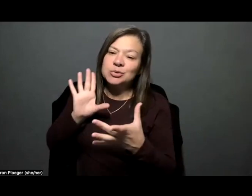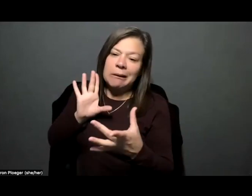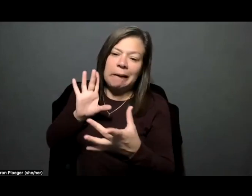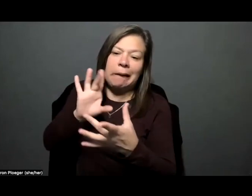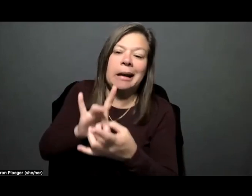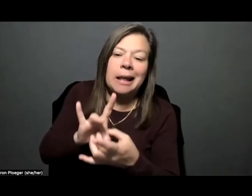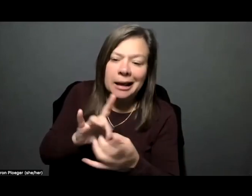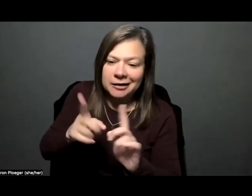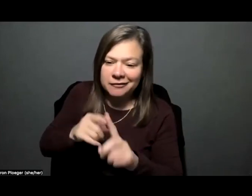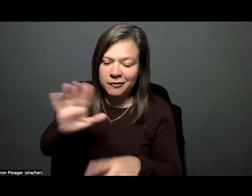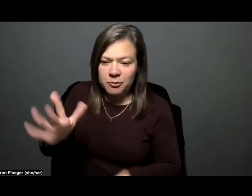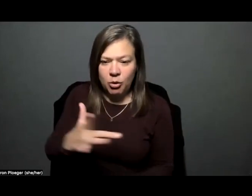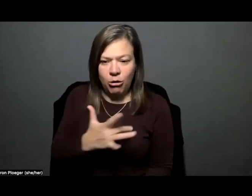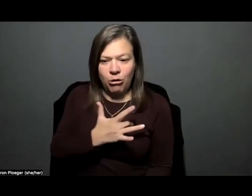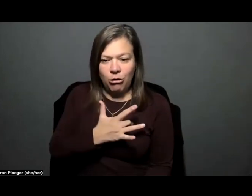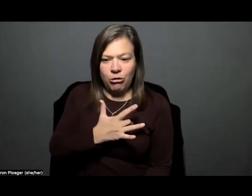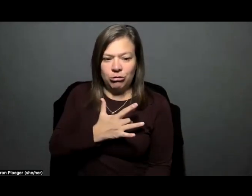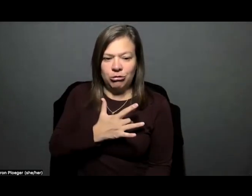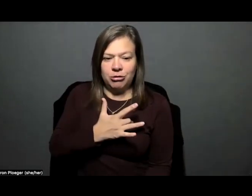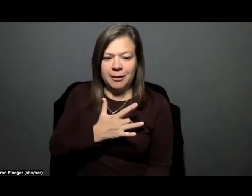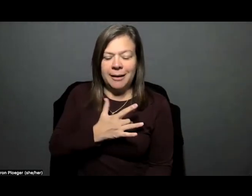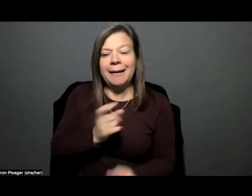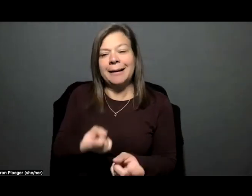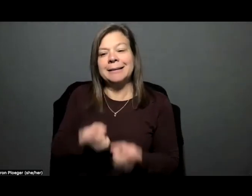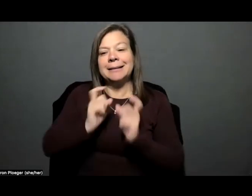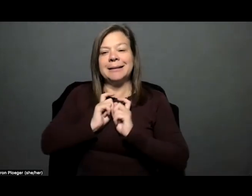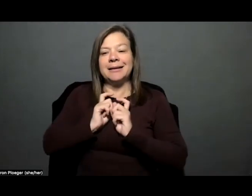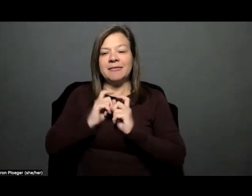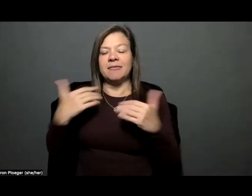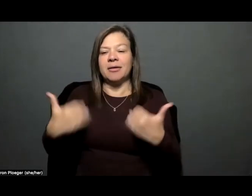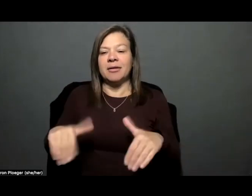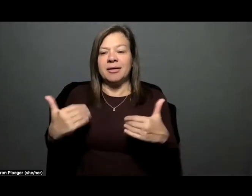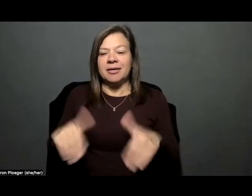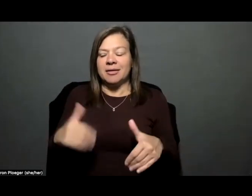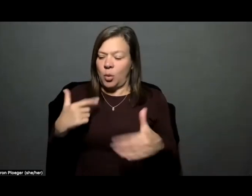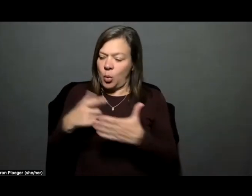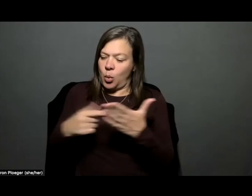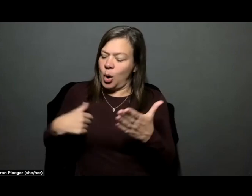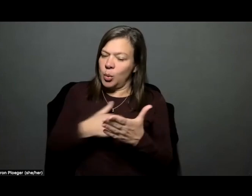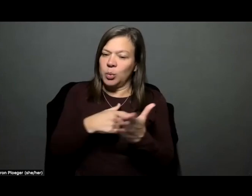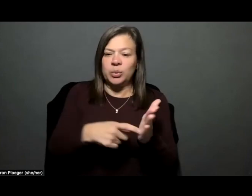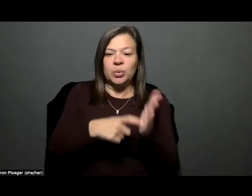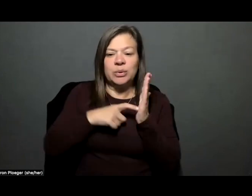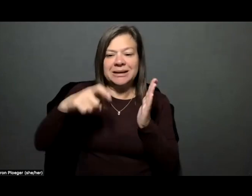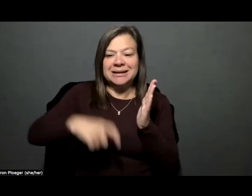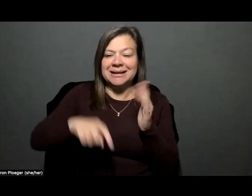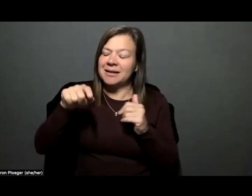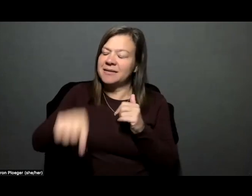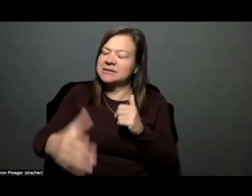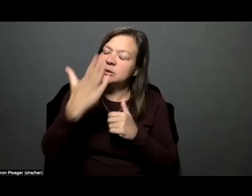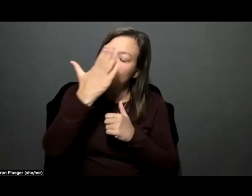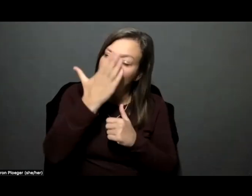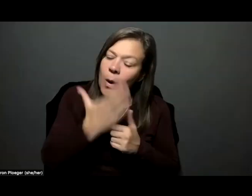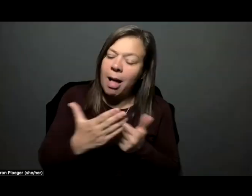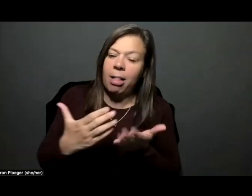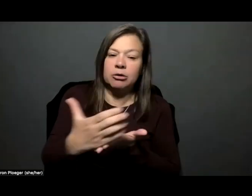from your heart and give us that well that we all needed. This is well deserved.